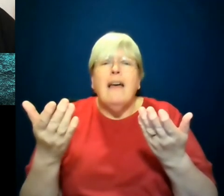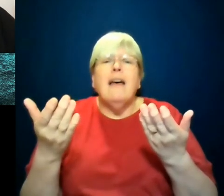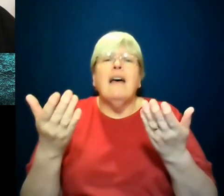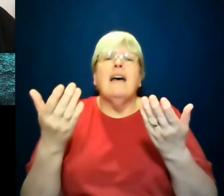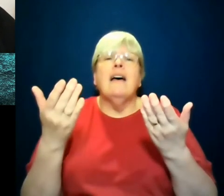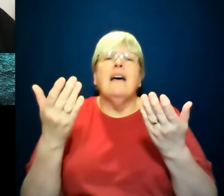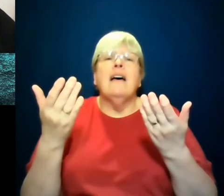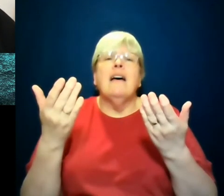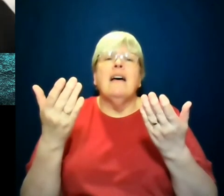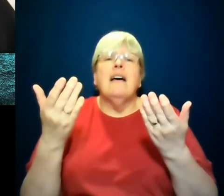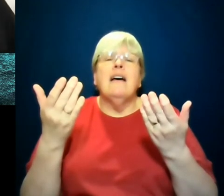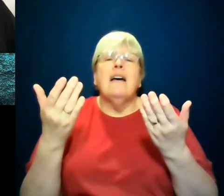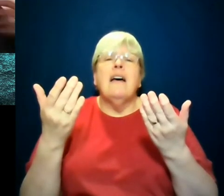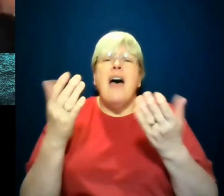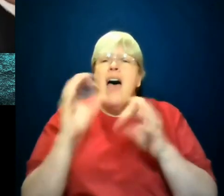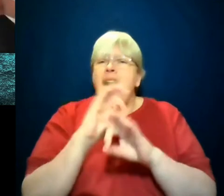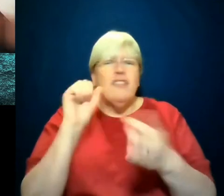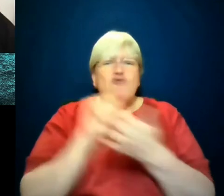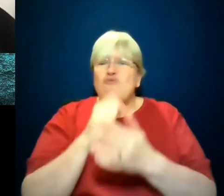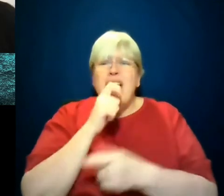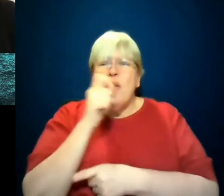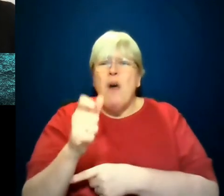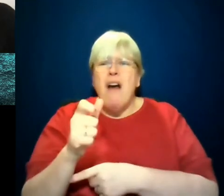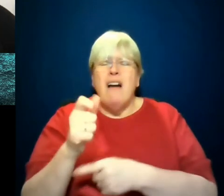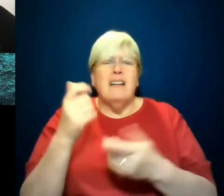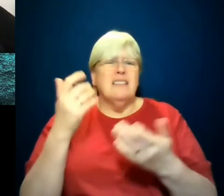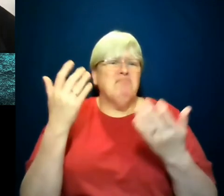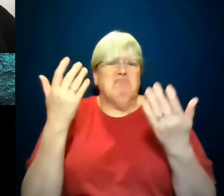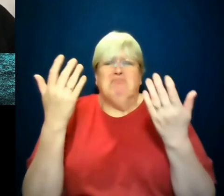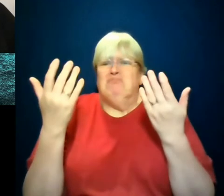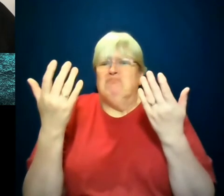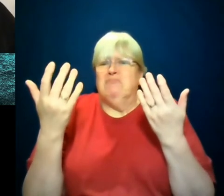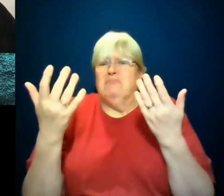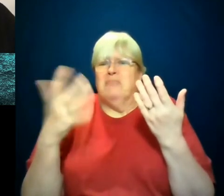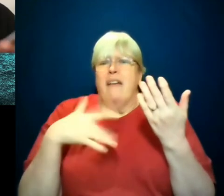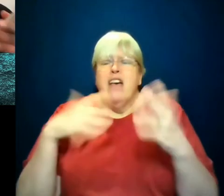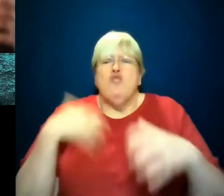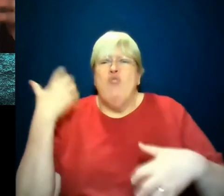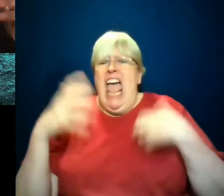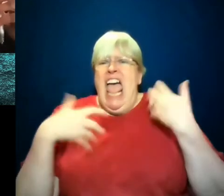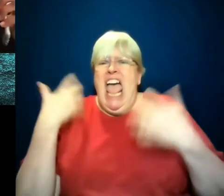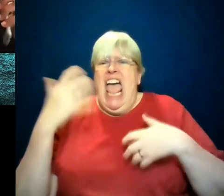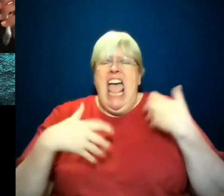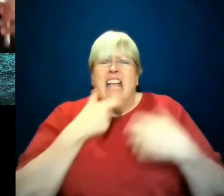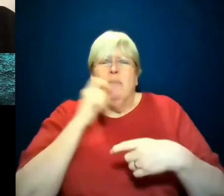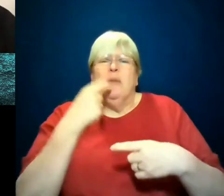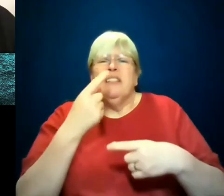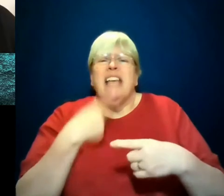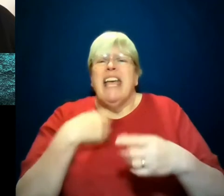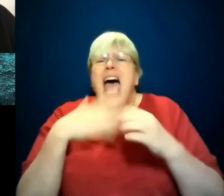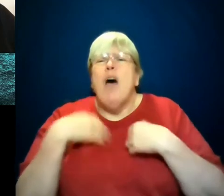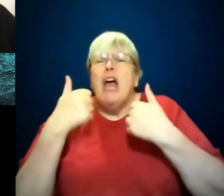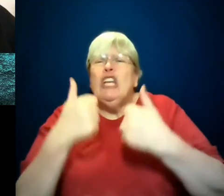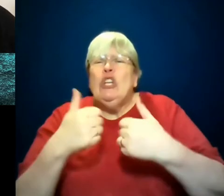I don't have a word. I don't have the word for the rage. felt that so many people were calling me, Hey, how are you feeling? You